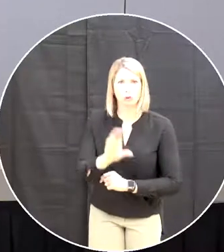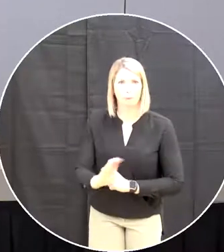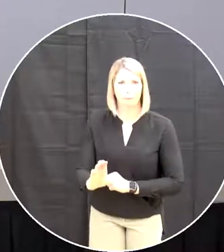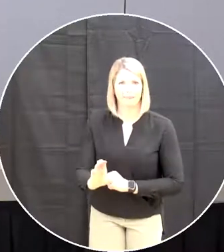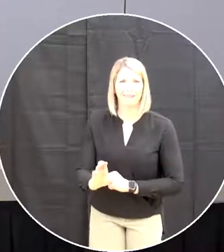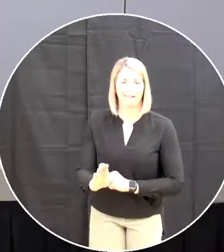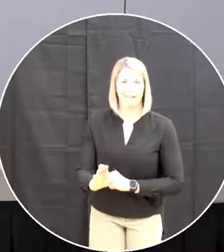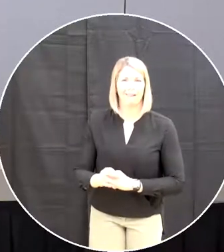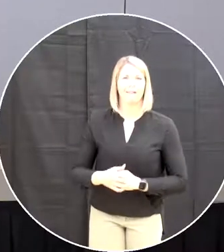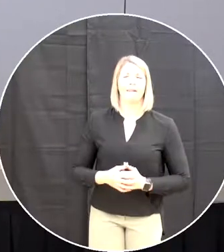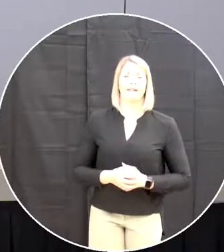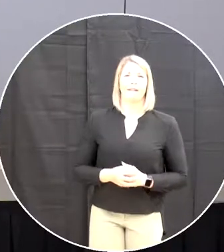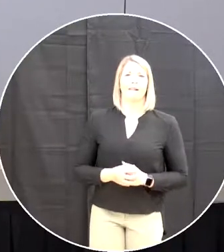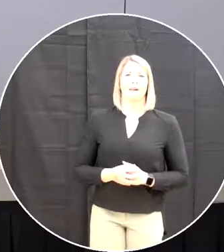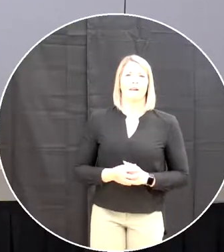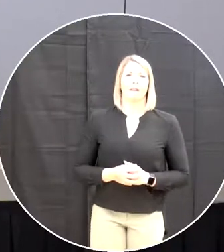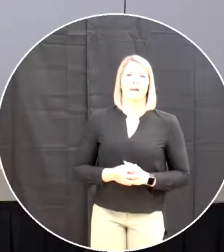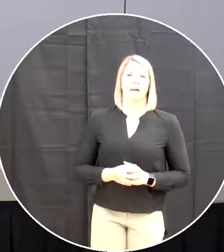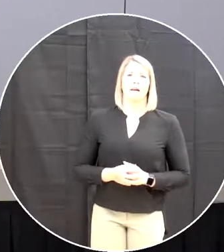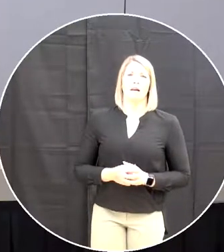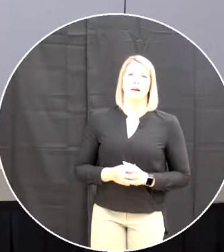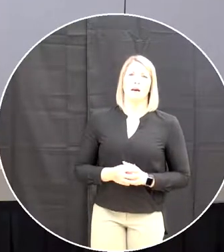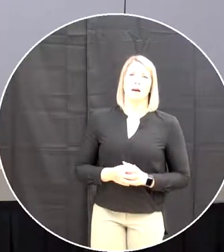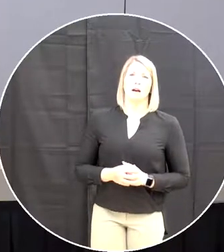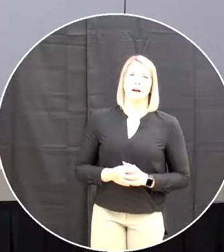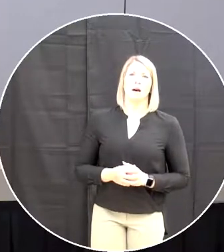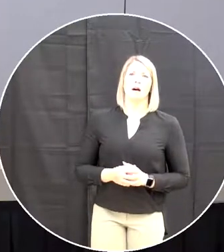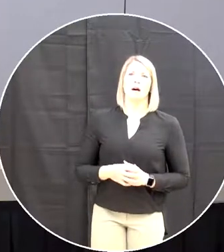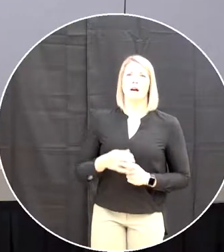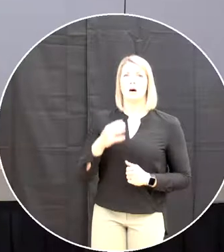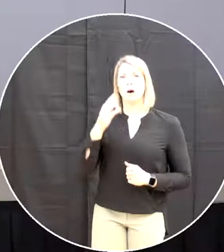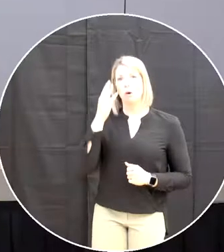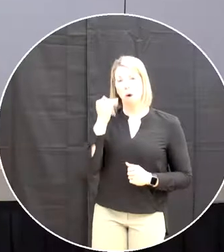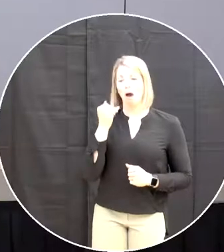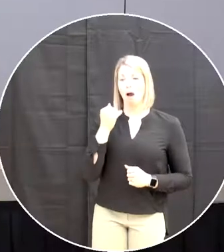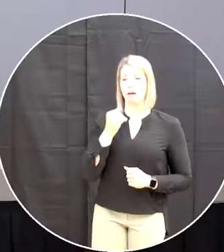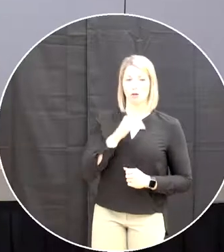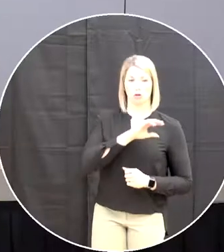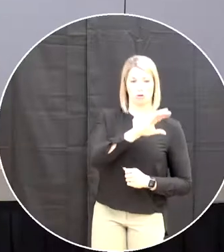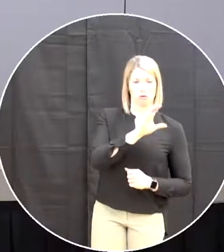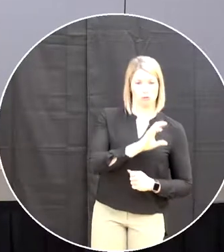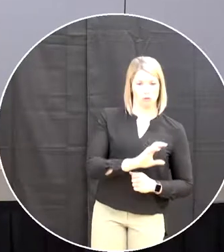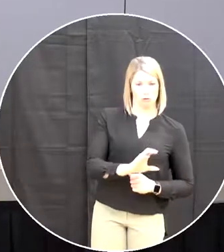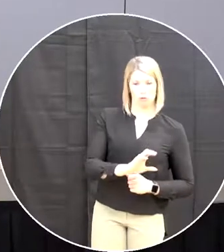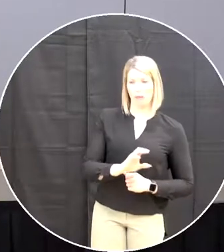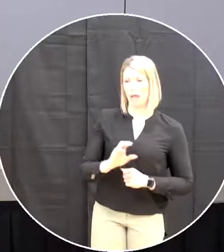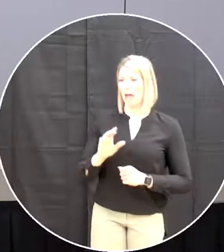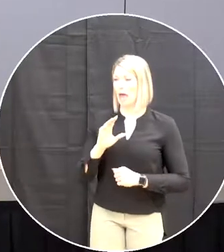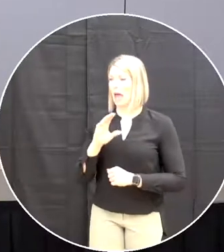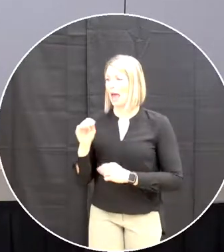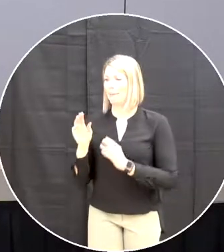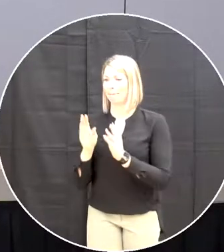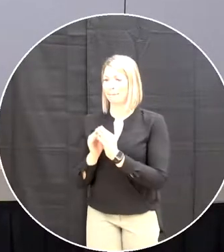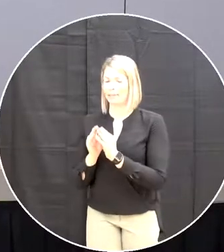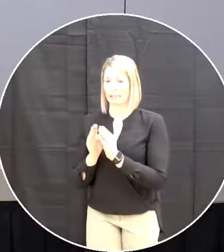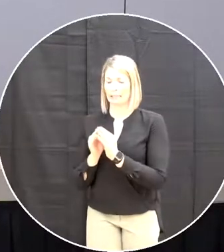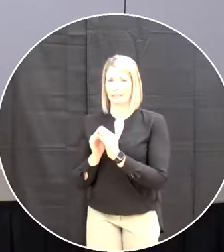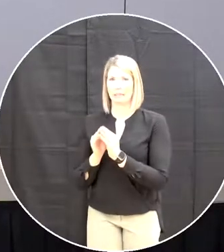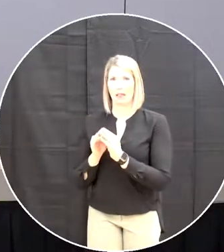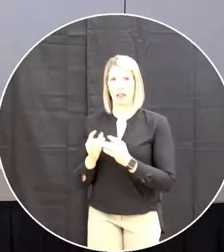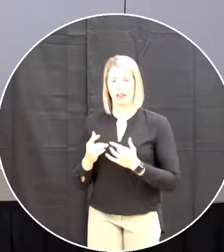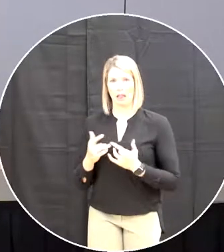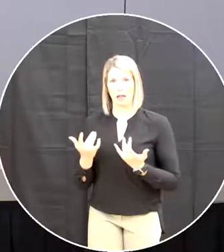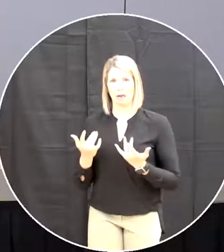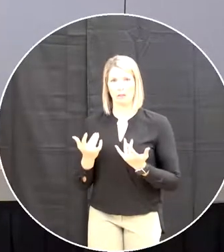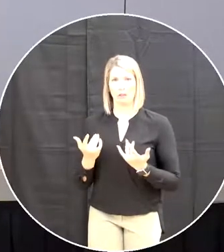though that there is a bit of a false equivalency frequently drawn between these i'm not saying it's being done here but to say that